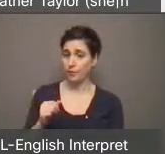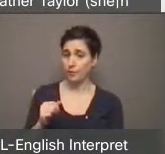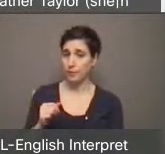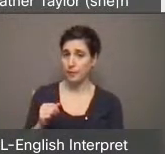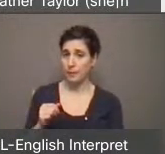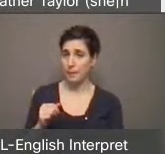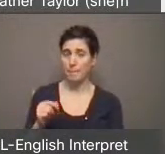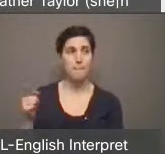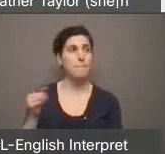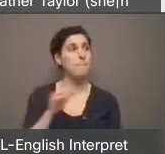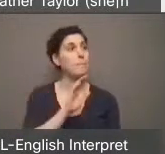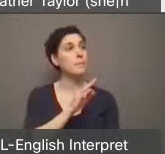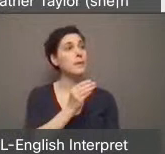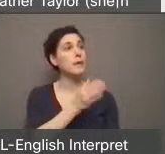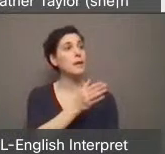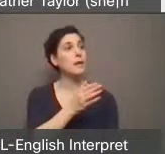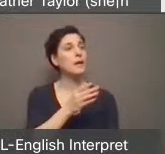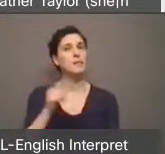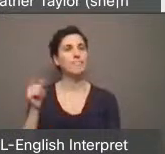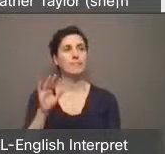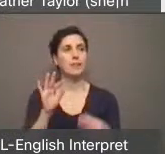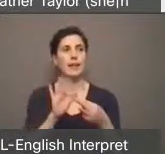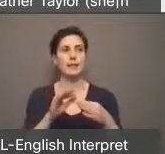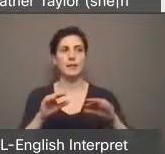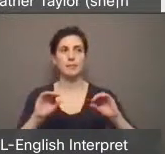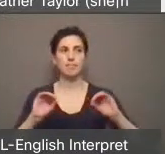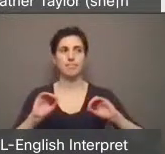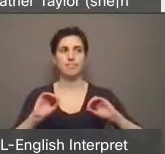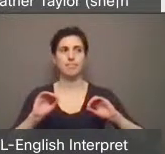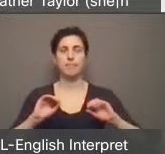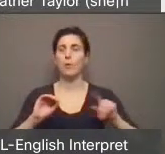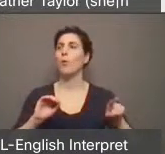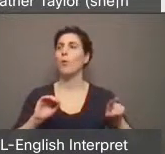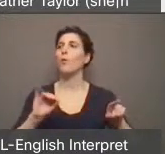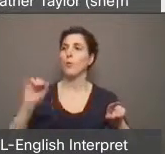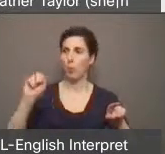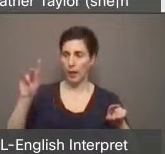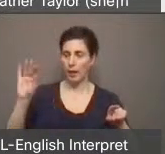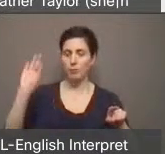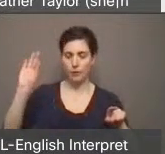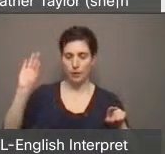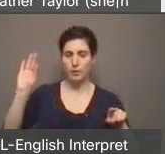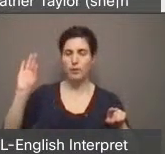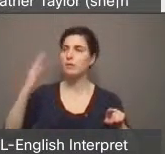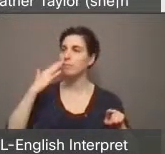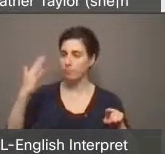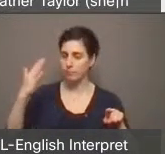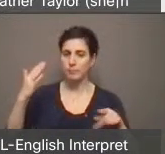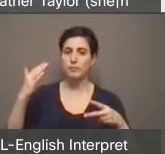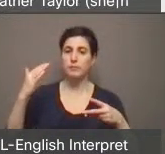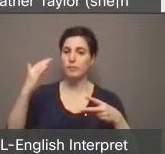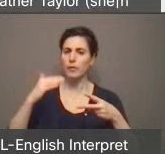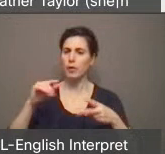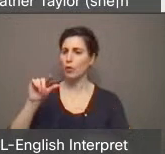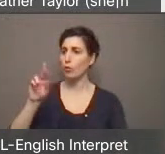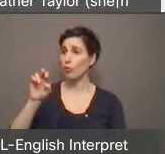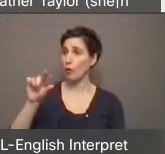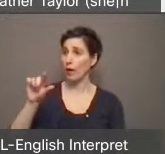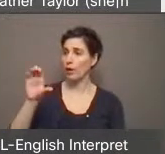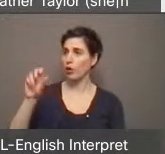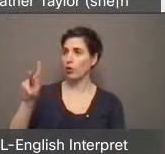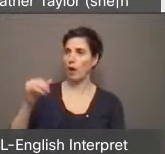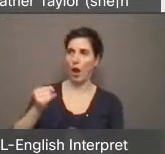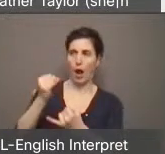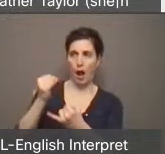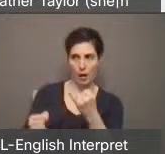Mr. Chair, Joseph is not connected. Oh, he's not okay. Perfect. Thank you. Okay. Then Greg cook. You'll be the last speaker for